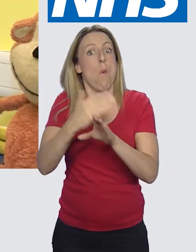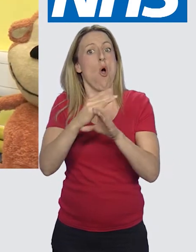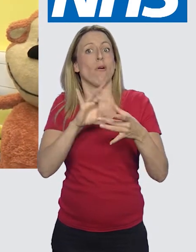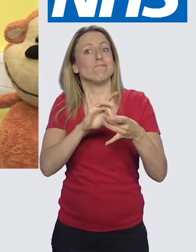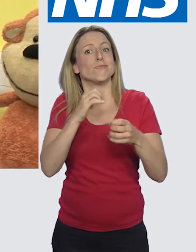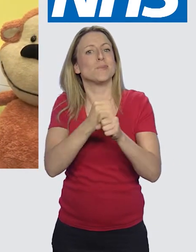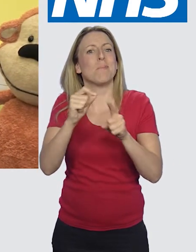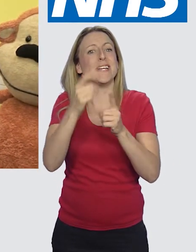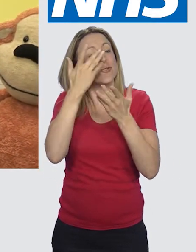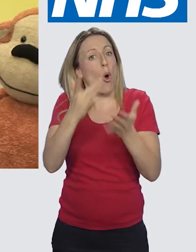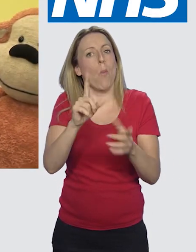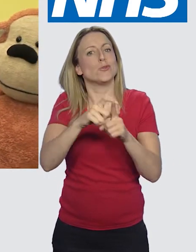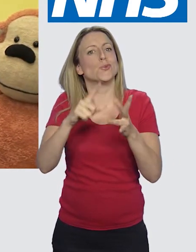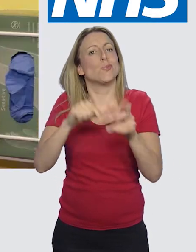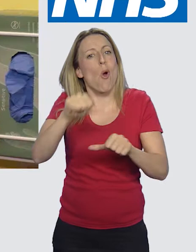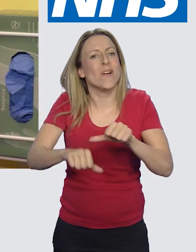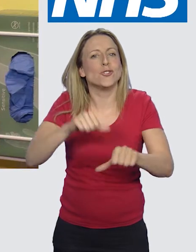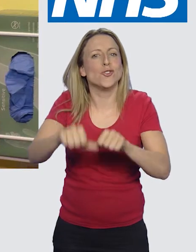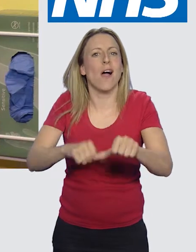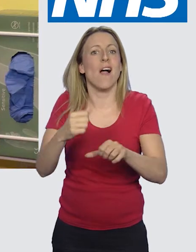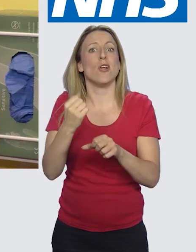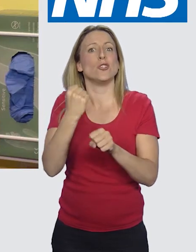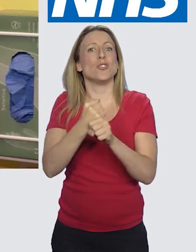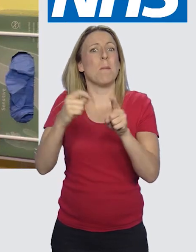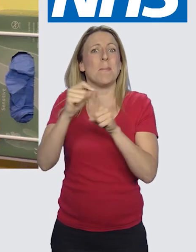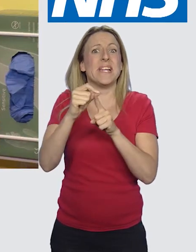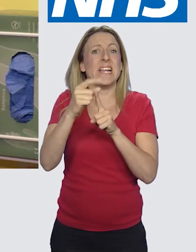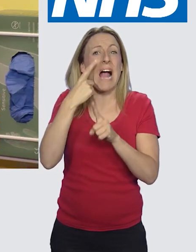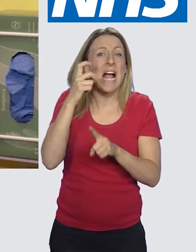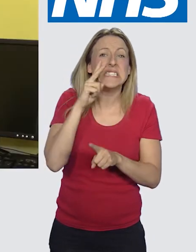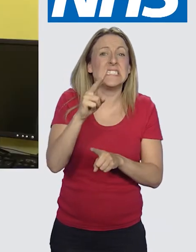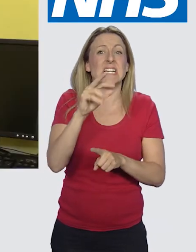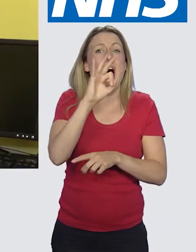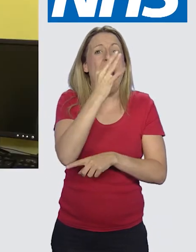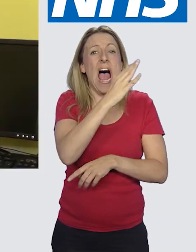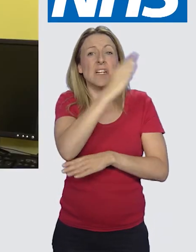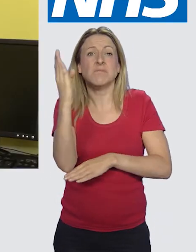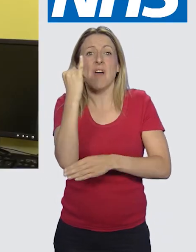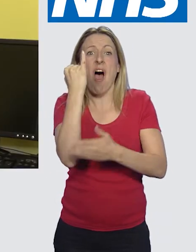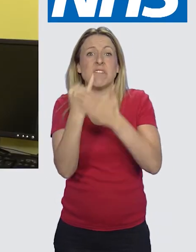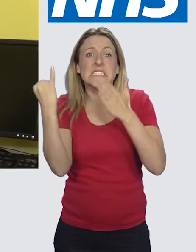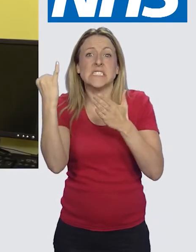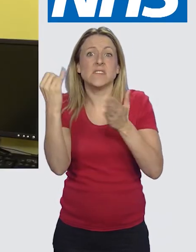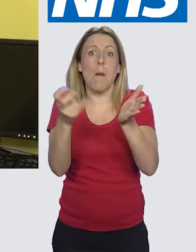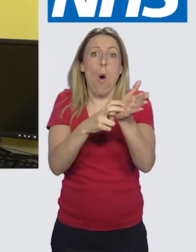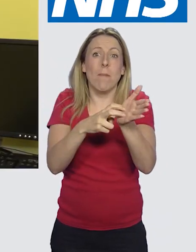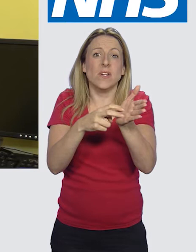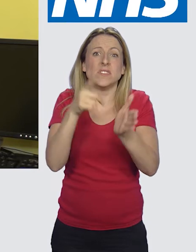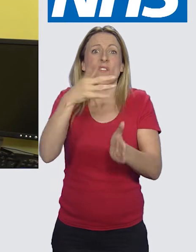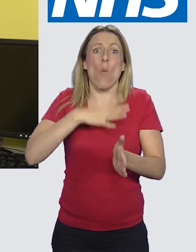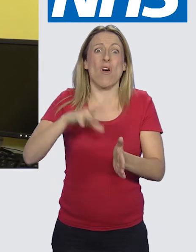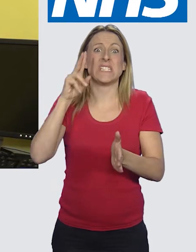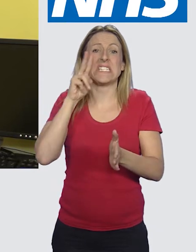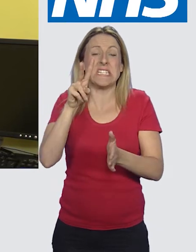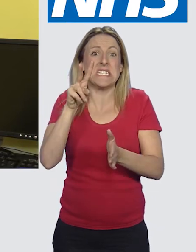a GP who shows you how to do the job. You can see your GP during normal daytime hours, which is 8 till 6.30